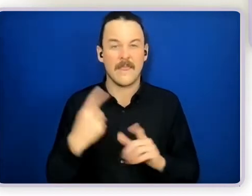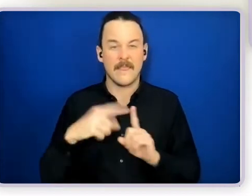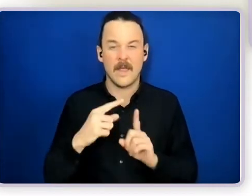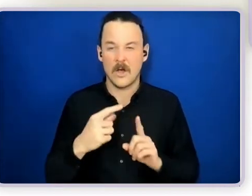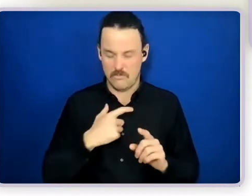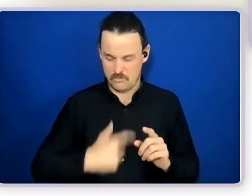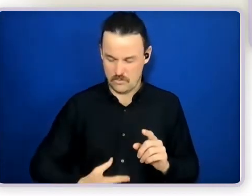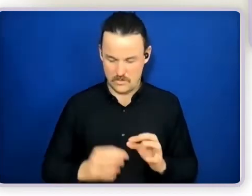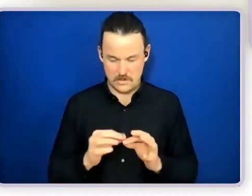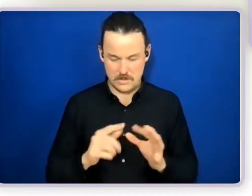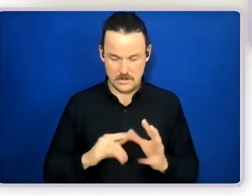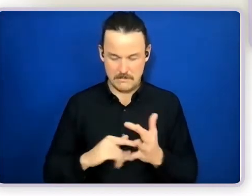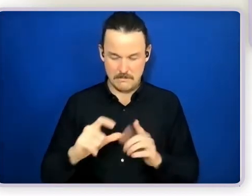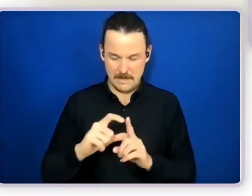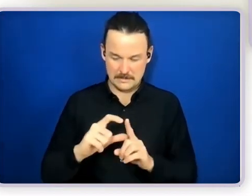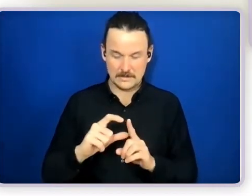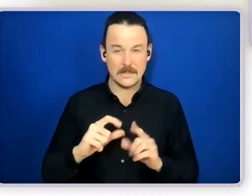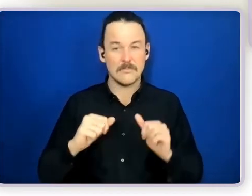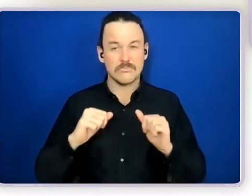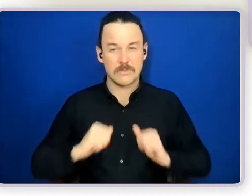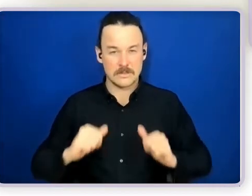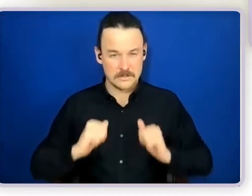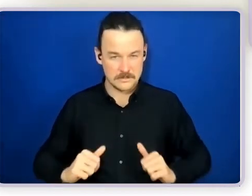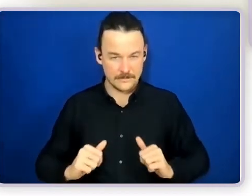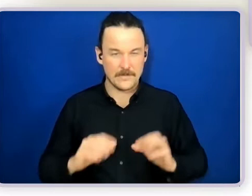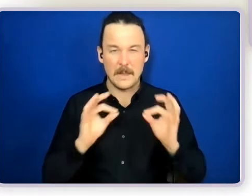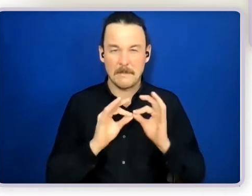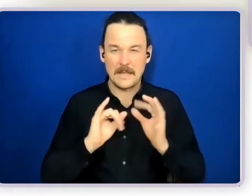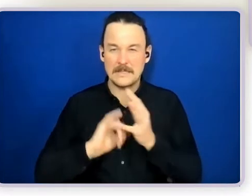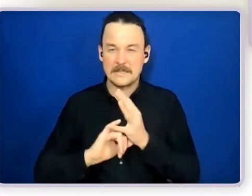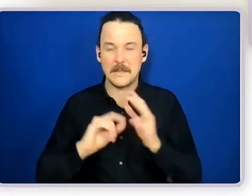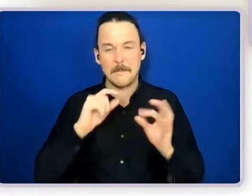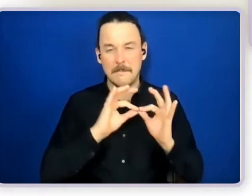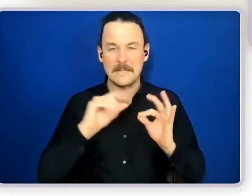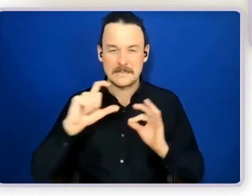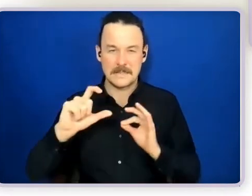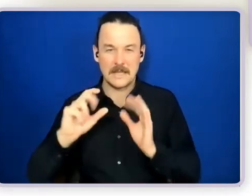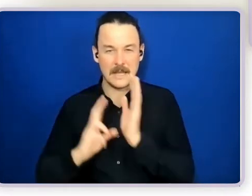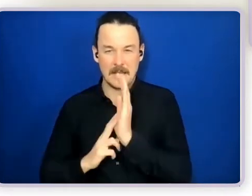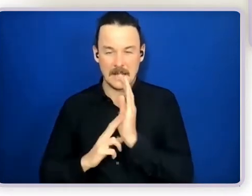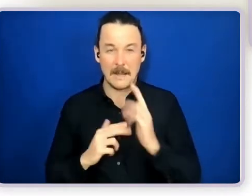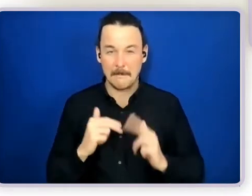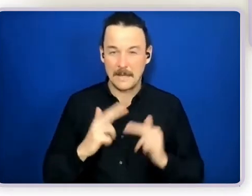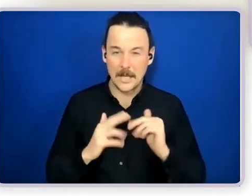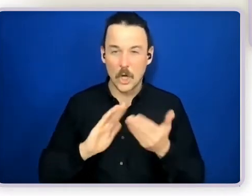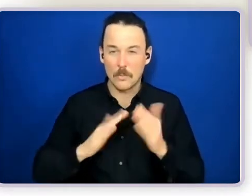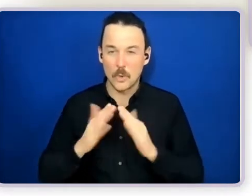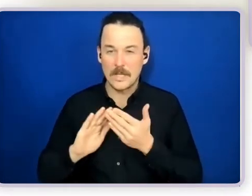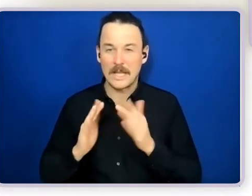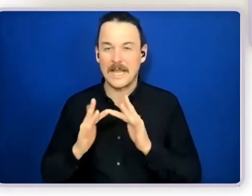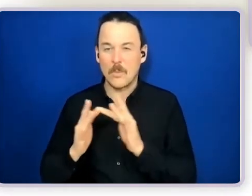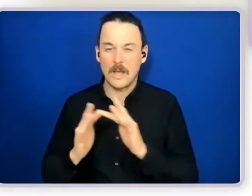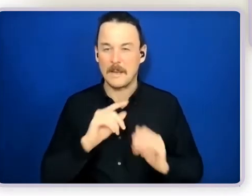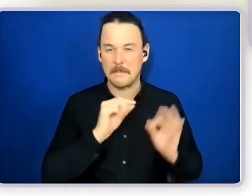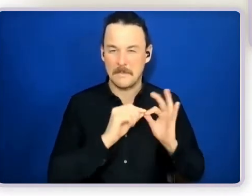BCN, Building Community Networks, which is what I helped managing here at Belonging Matters, that's